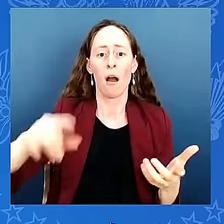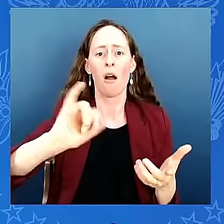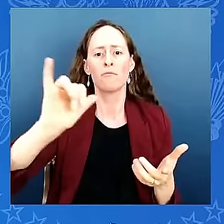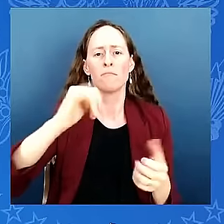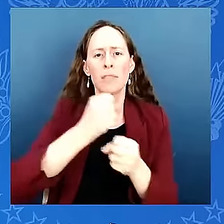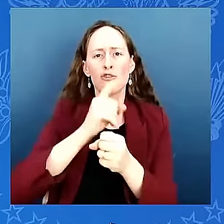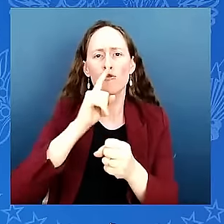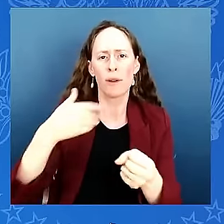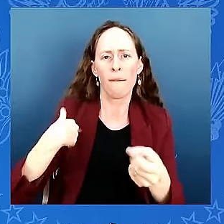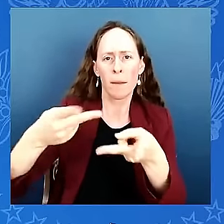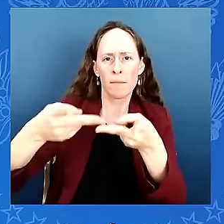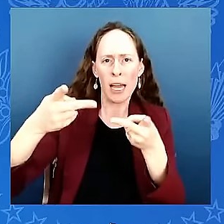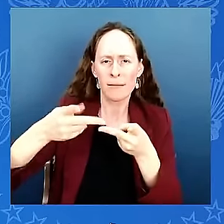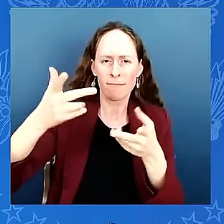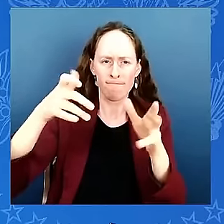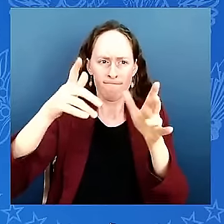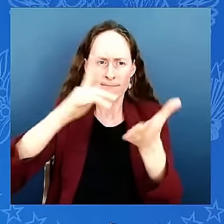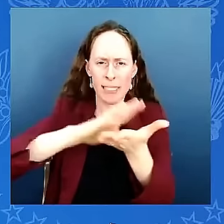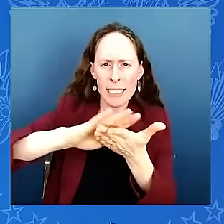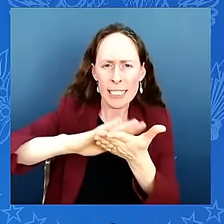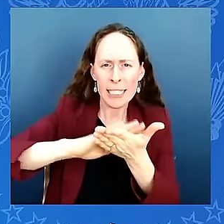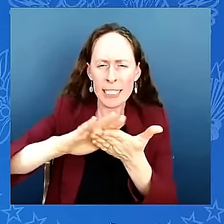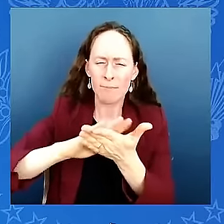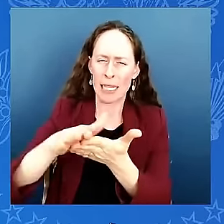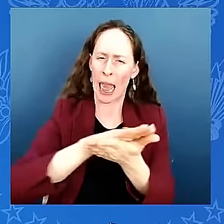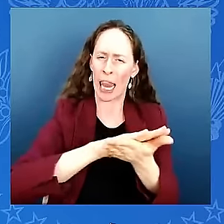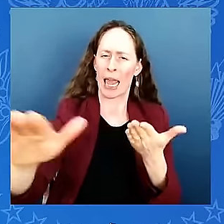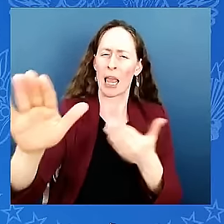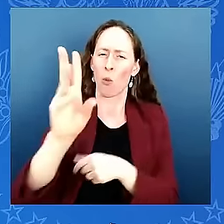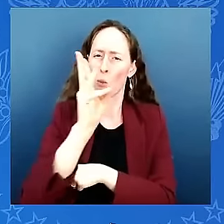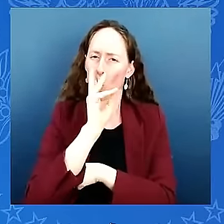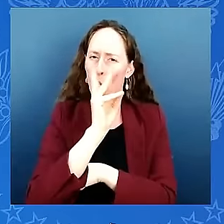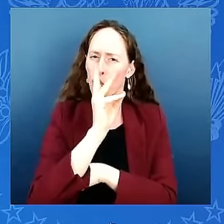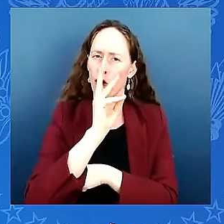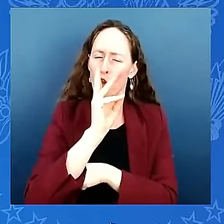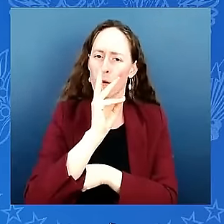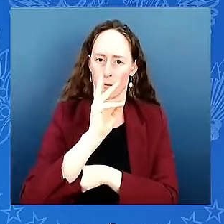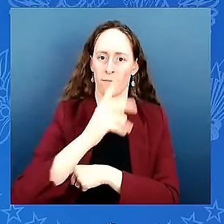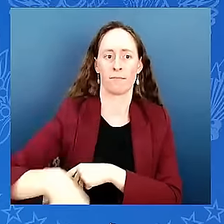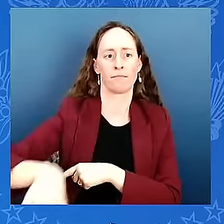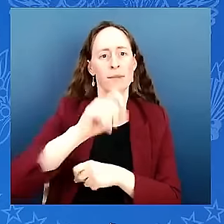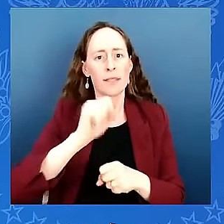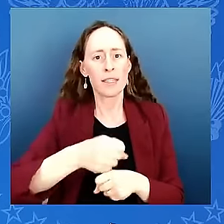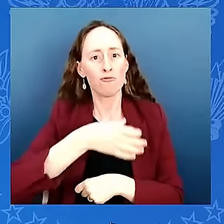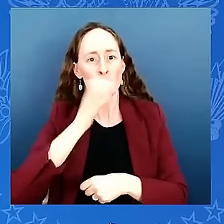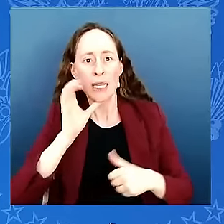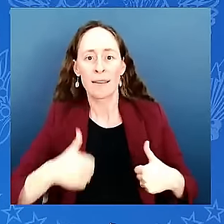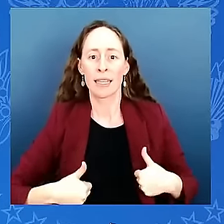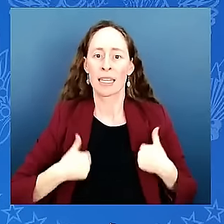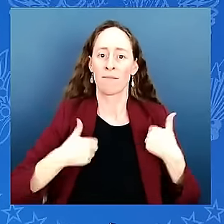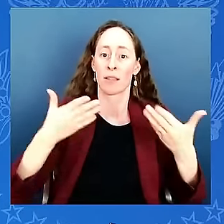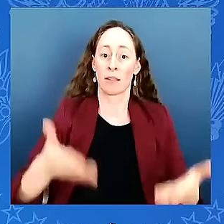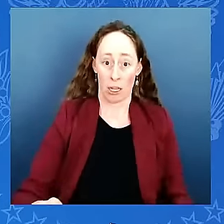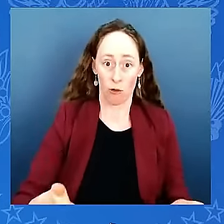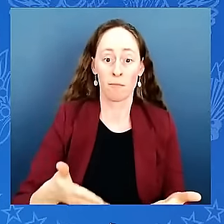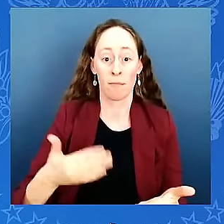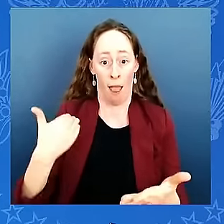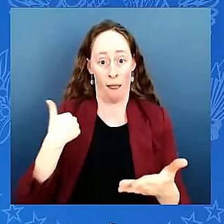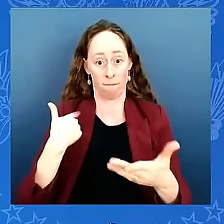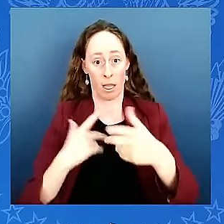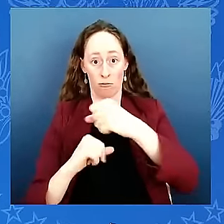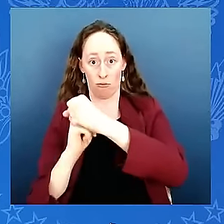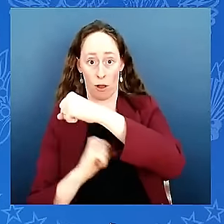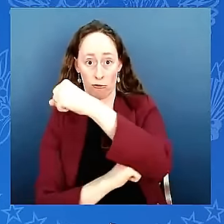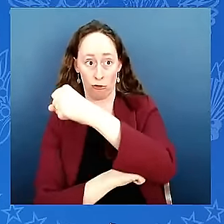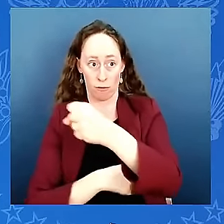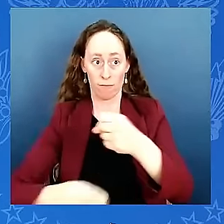water we now have the infrastructure we need to build for housing for housing housing people and we can build